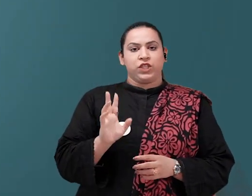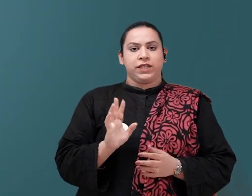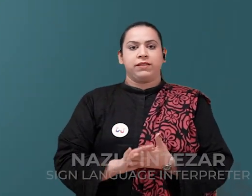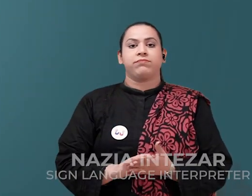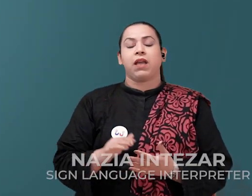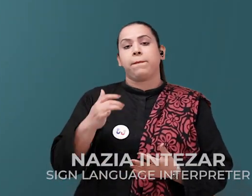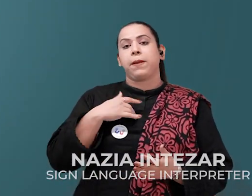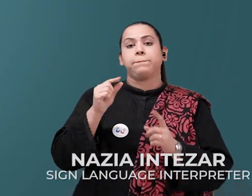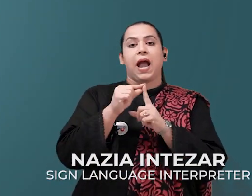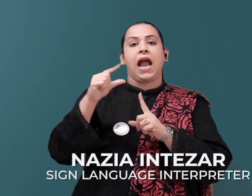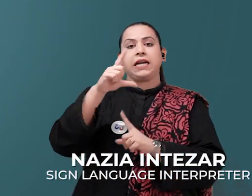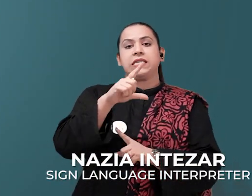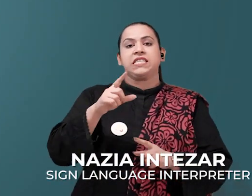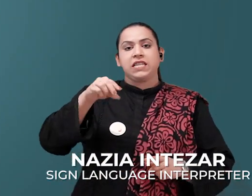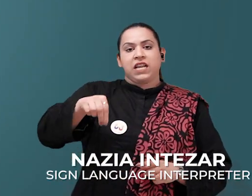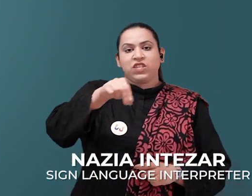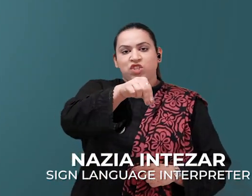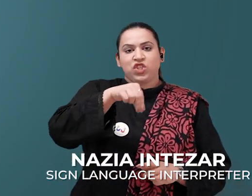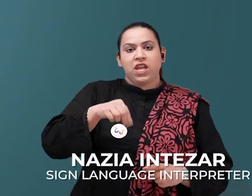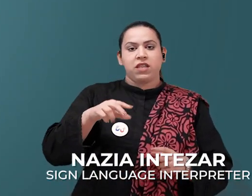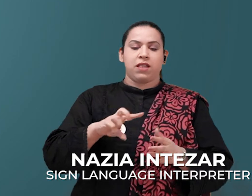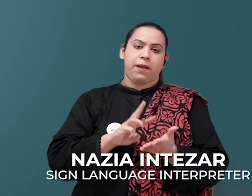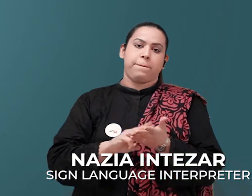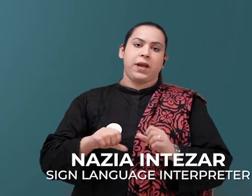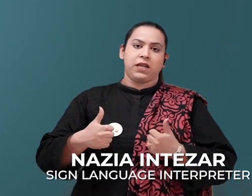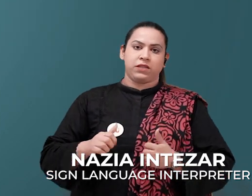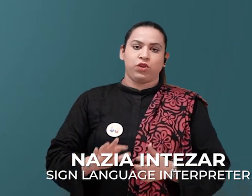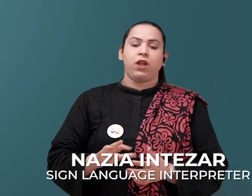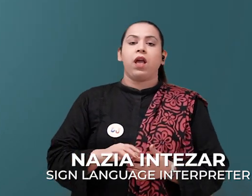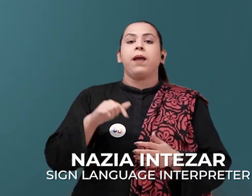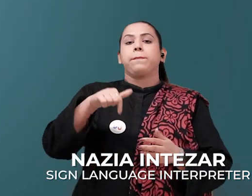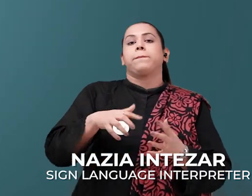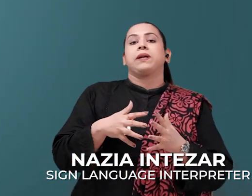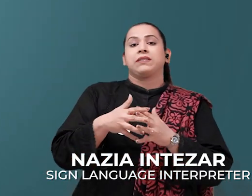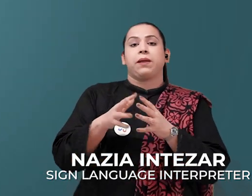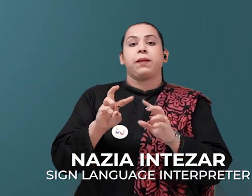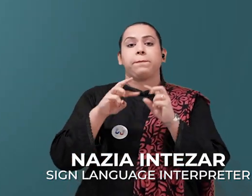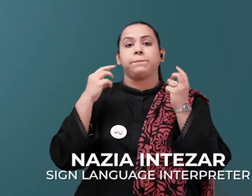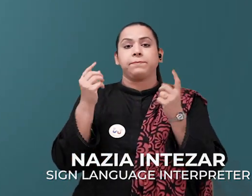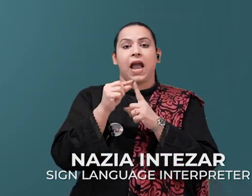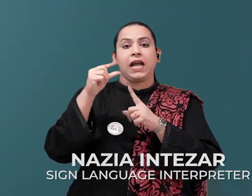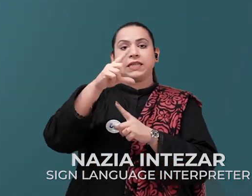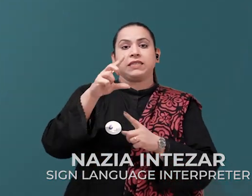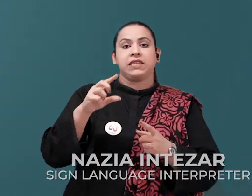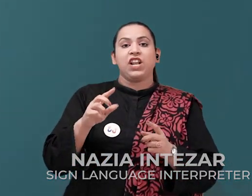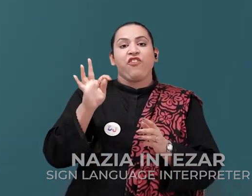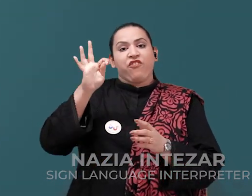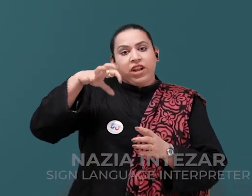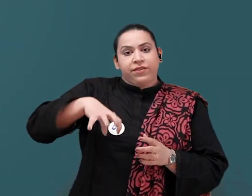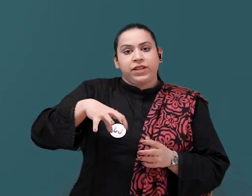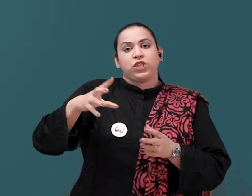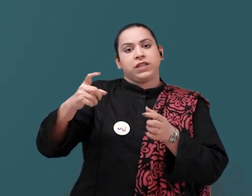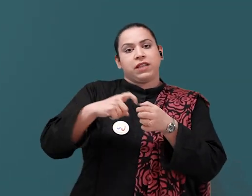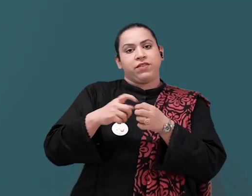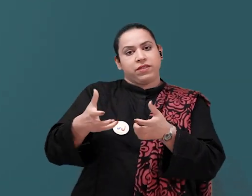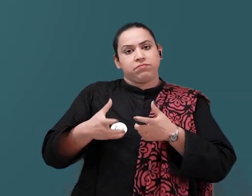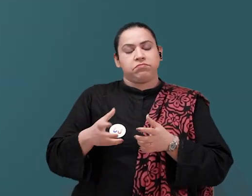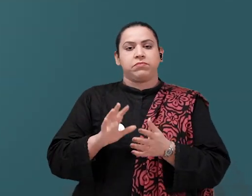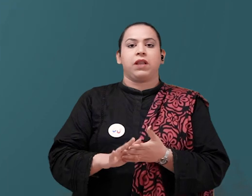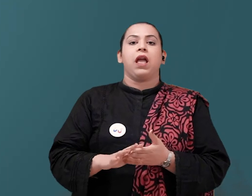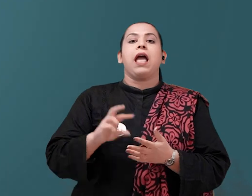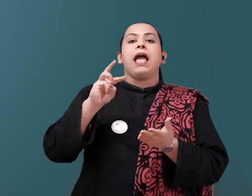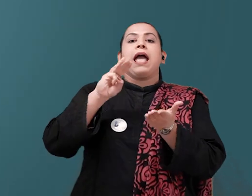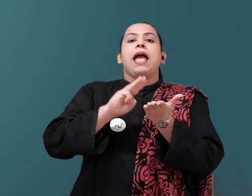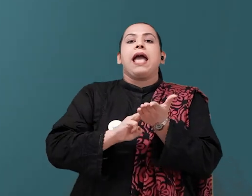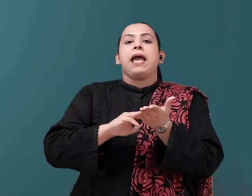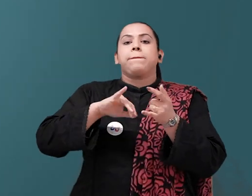participated nationals and I got the title master in Pakistan Chess Federation. I am doing MSE